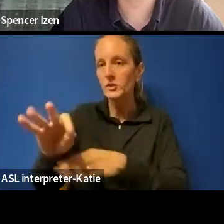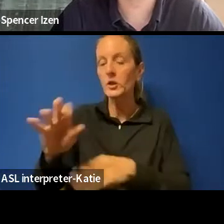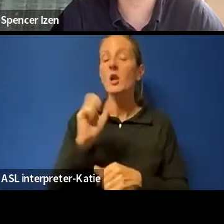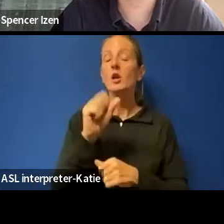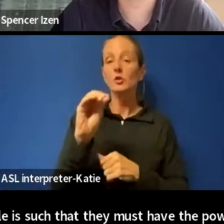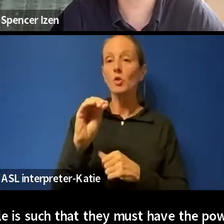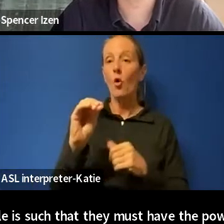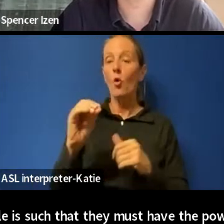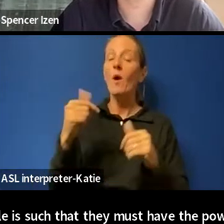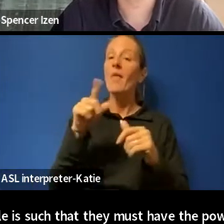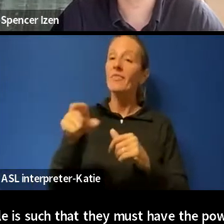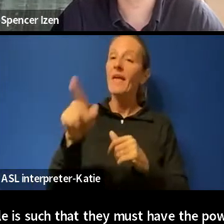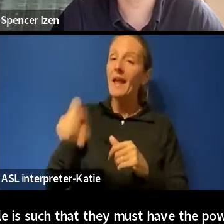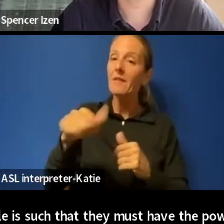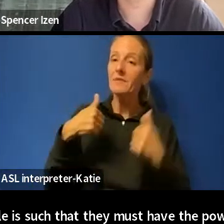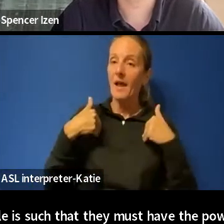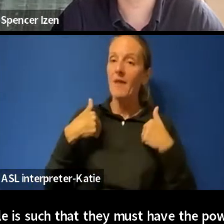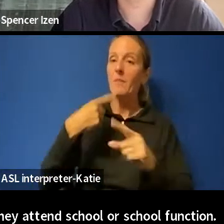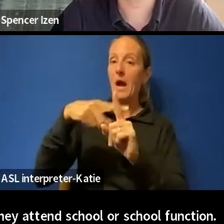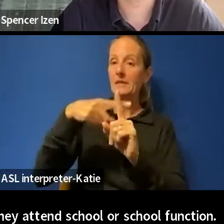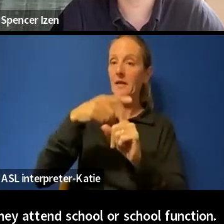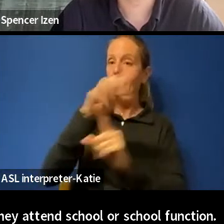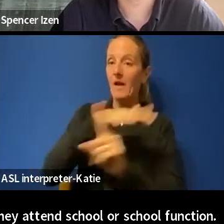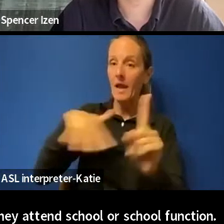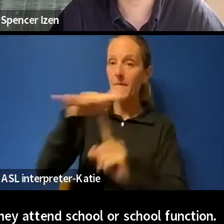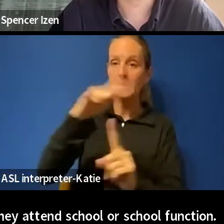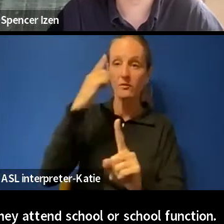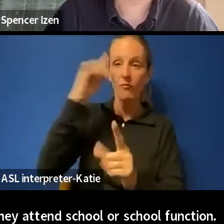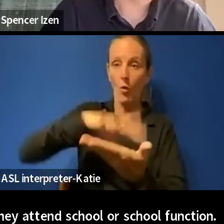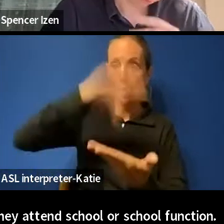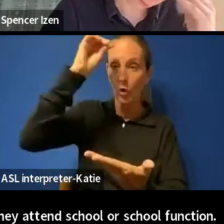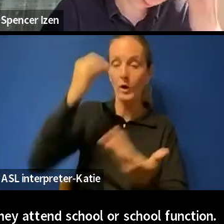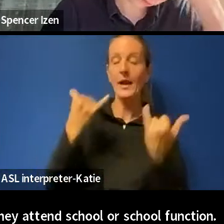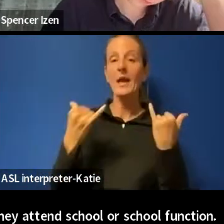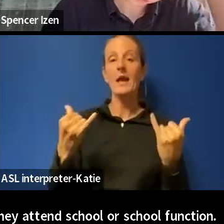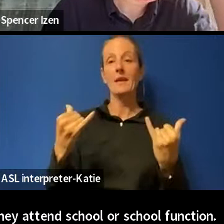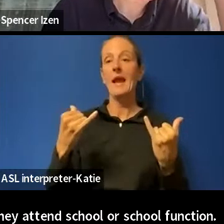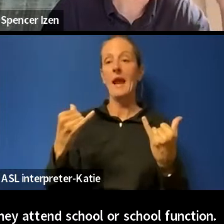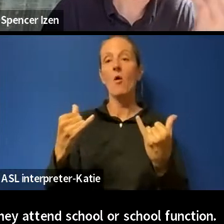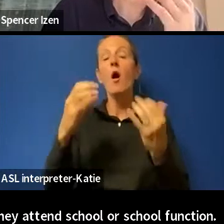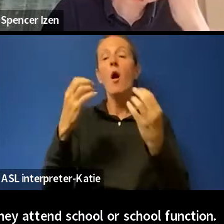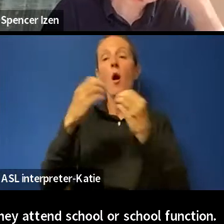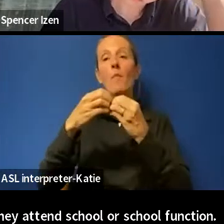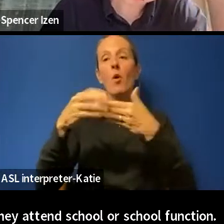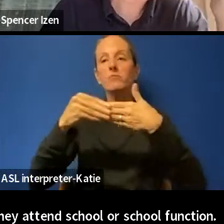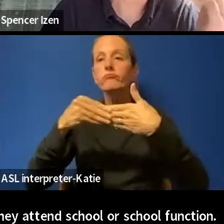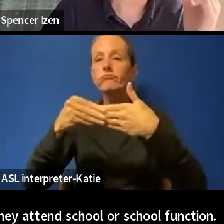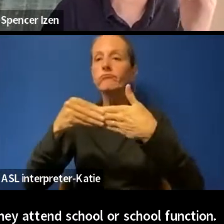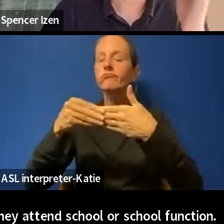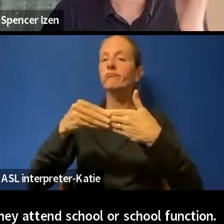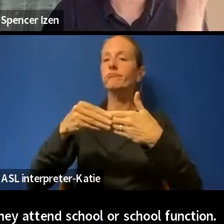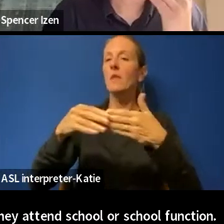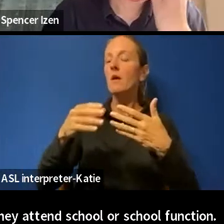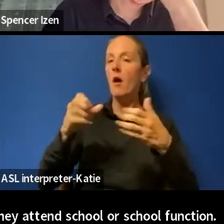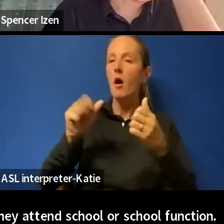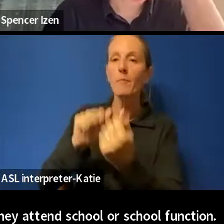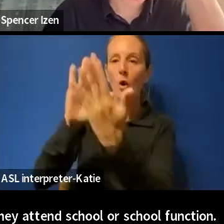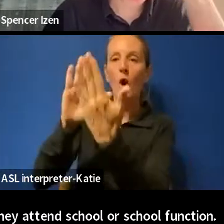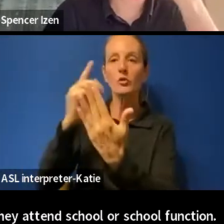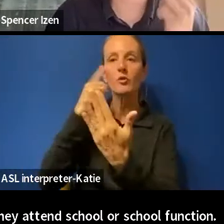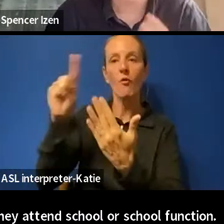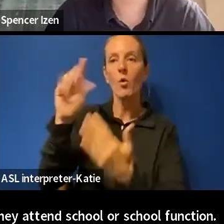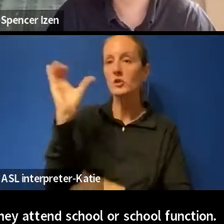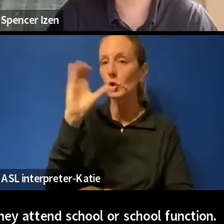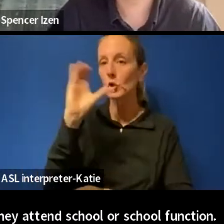a positive atmosphere for learning, clearly indicate that a more lenient and flexible approach should be taken to searches conducted by teachers and principals